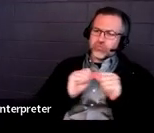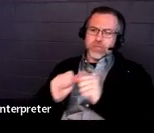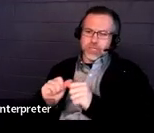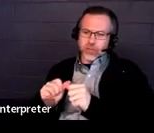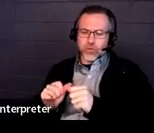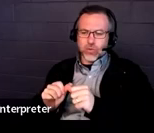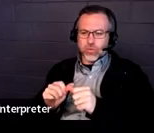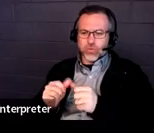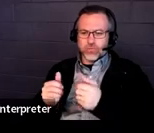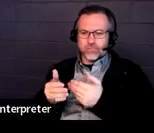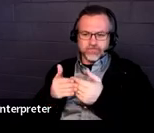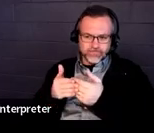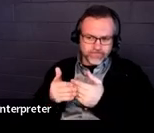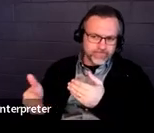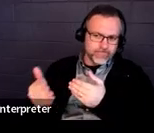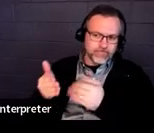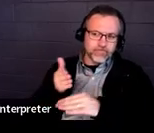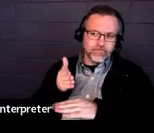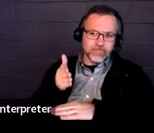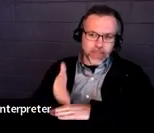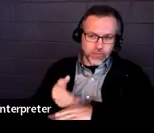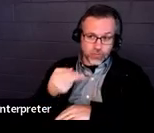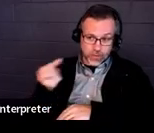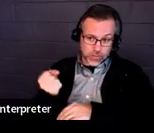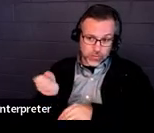going on to post-secondary.